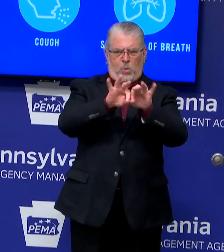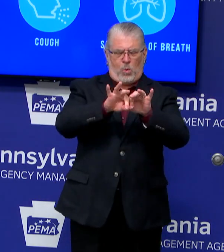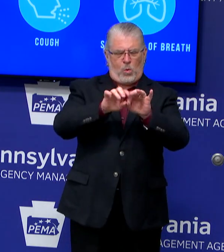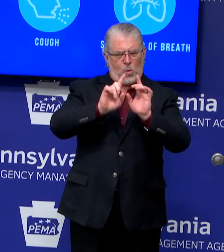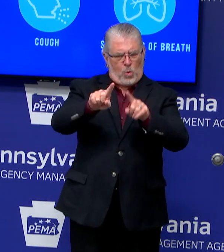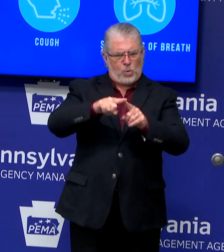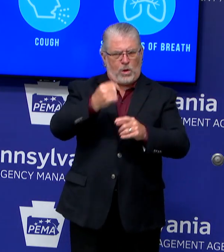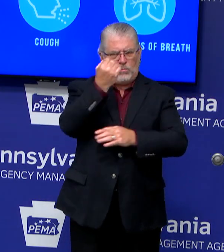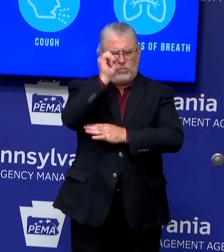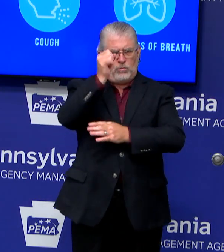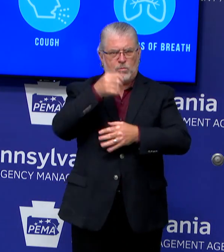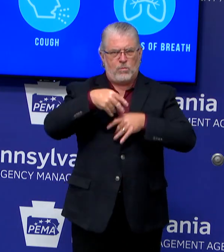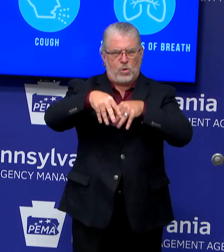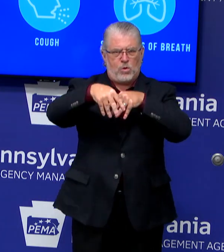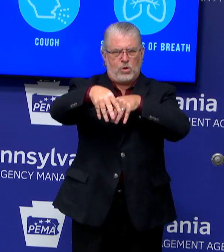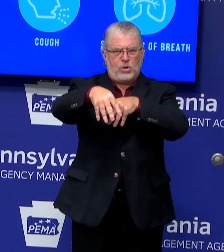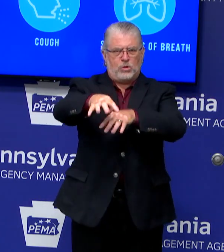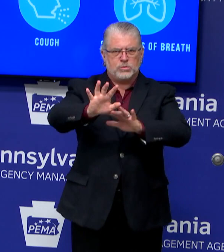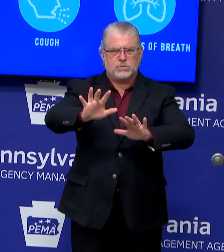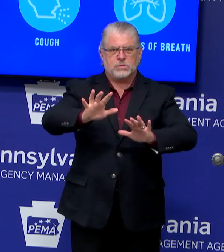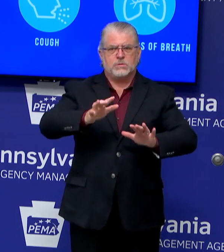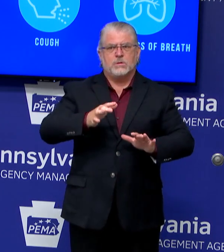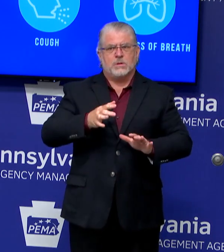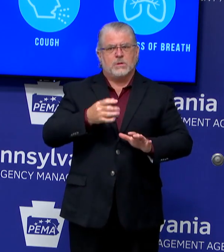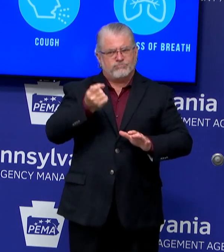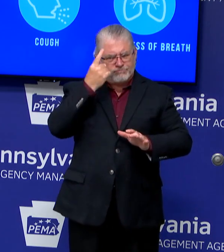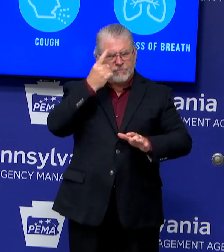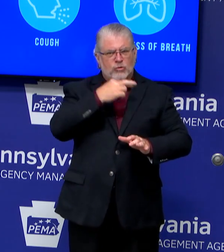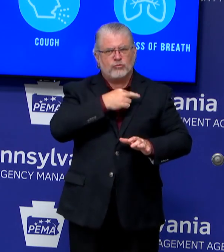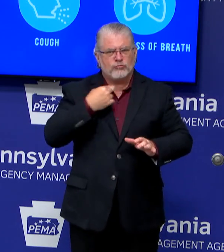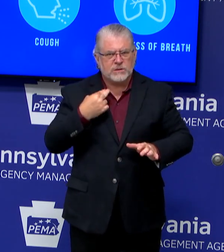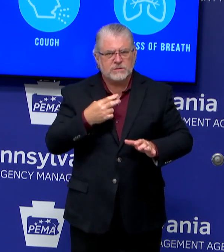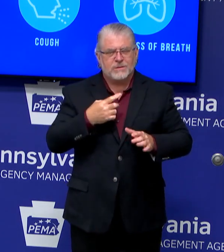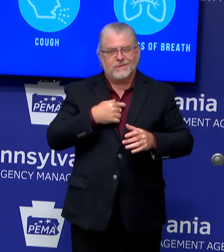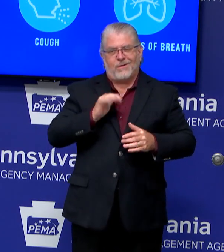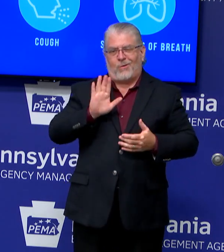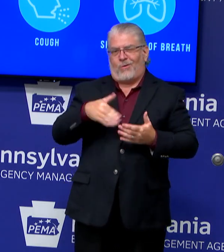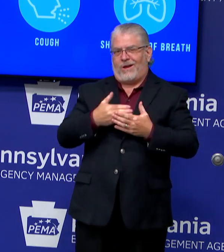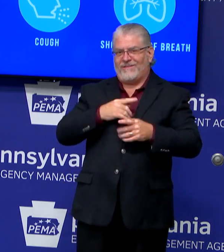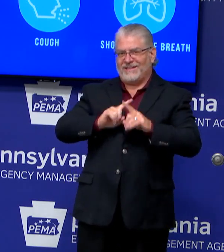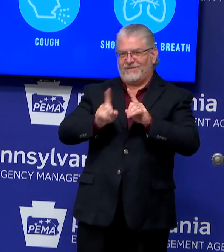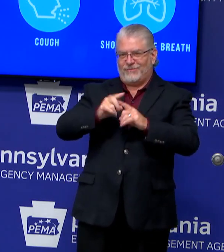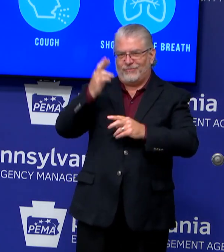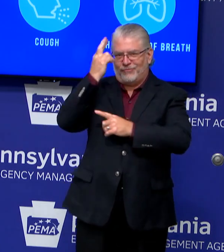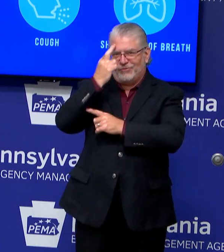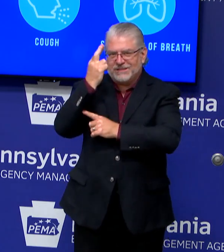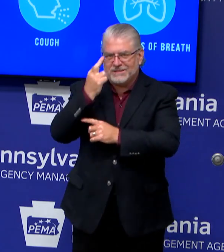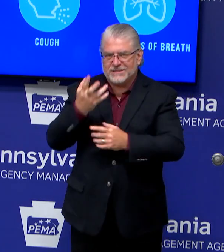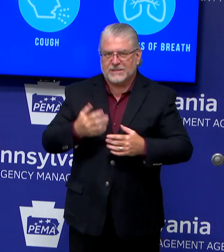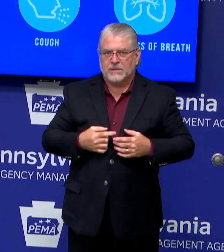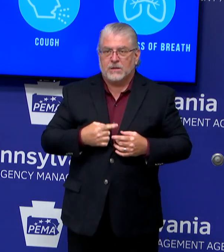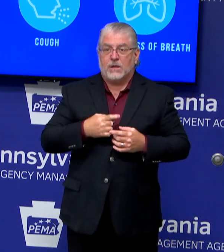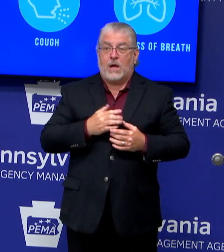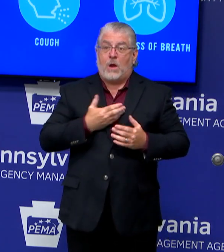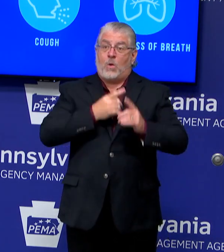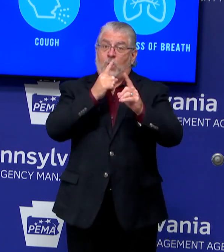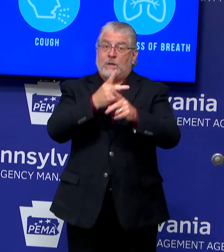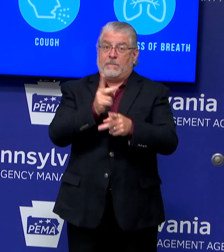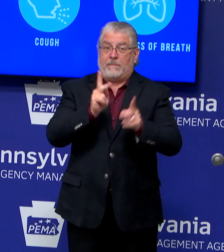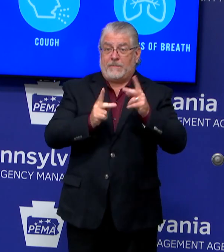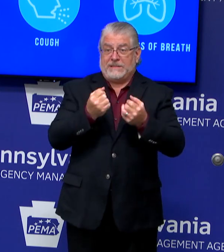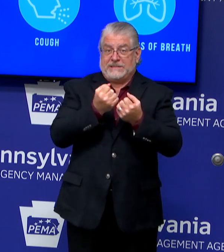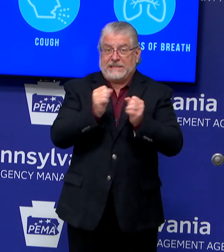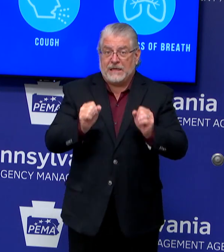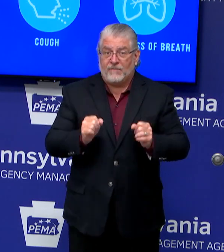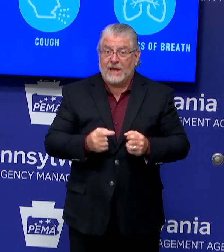And everybody has different reasons for doing different things. We're all trying to keep people safe. And, again, the enemy out there is the